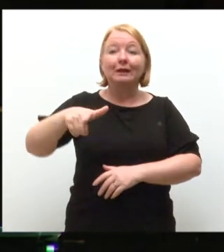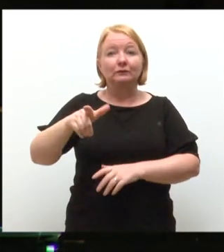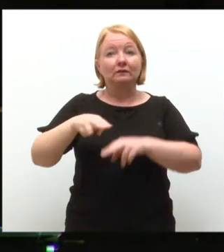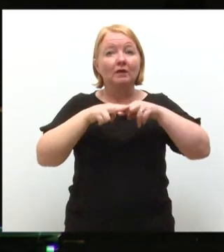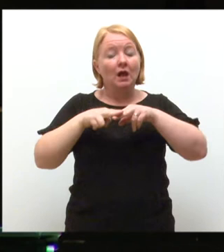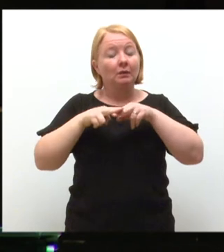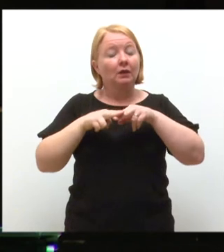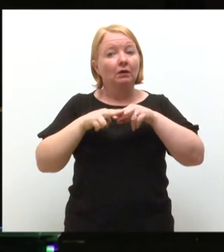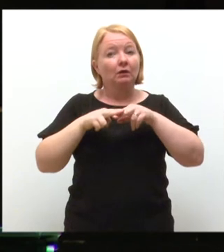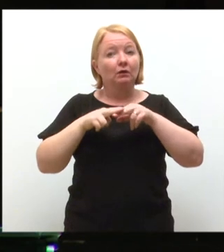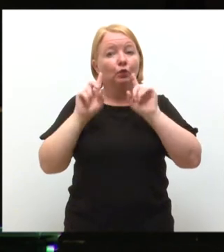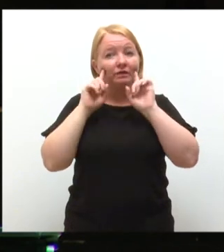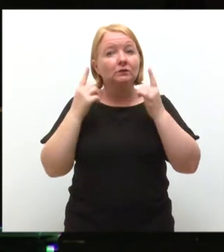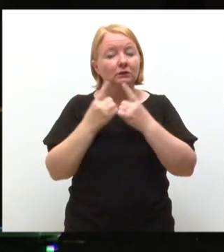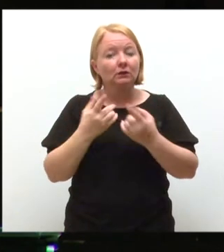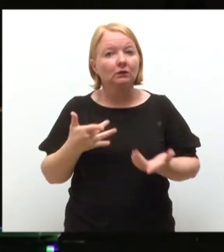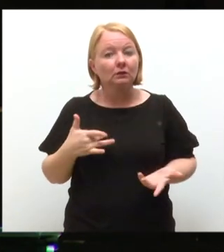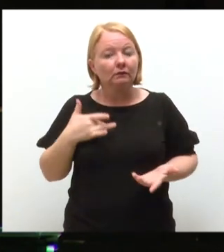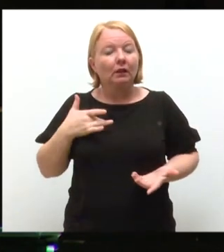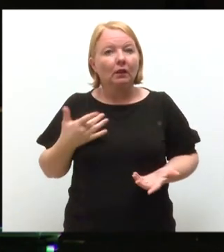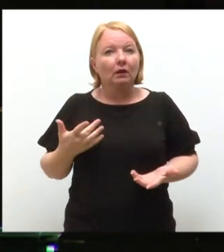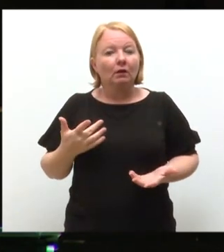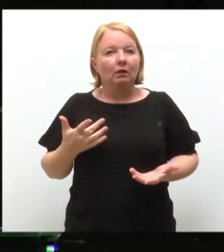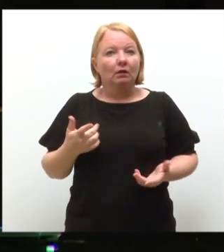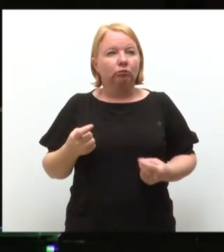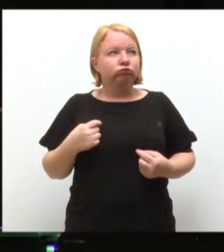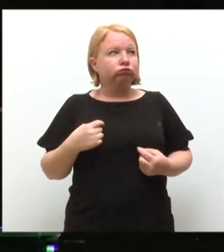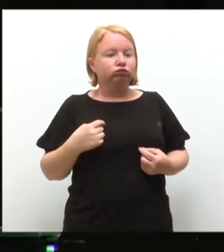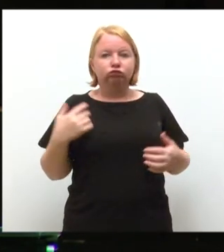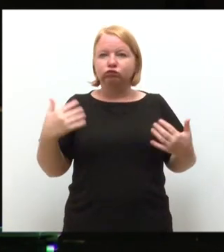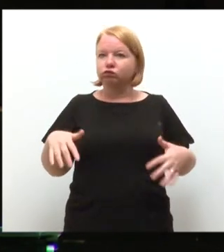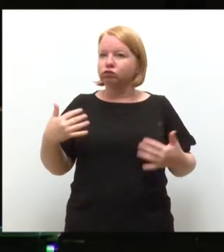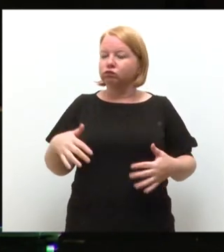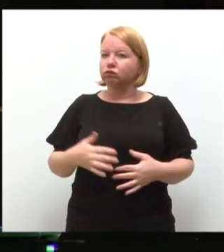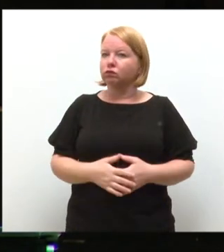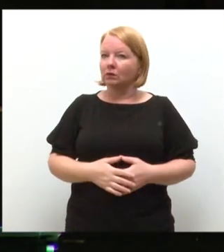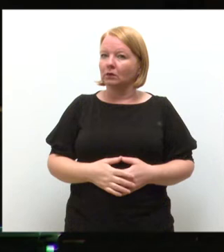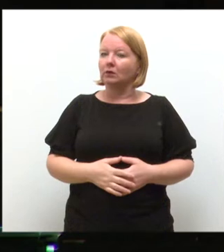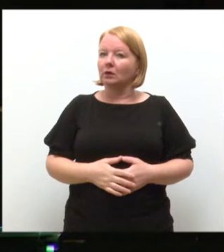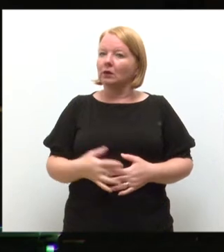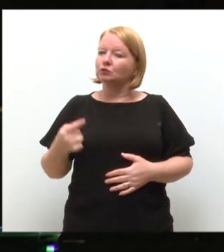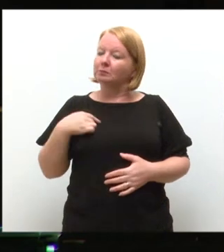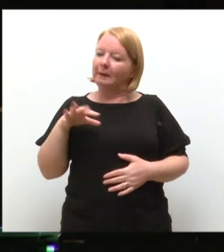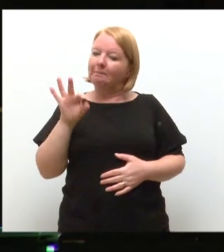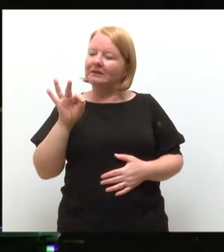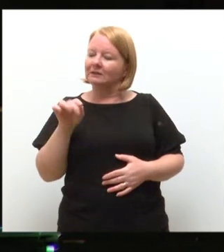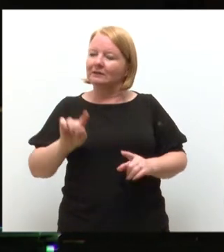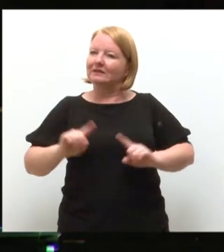my family to attend university. And that prospect, frankly, unnerved me. So I chose to follow a different route.